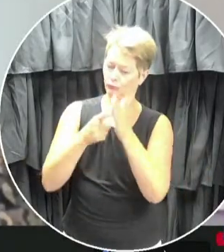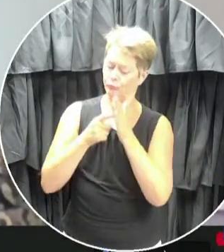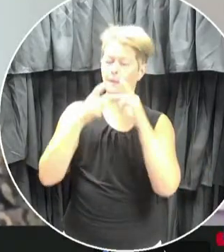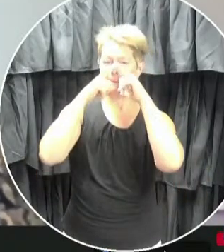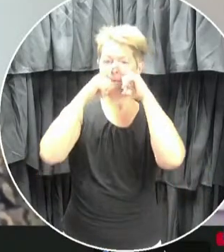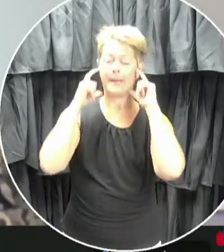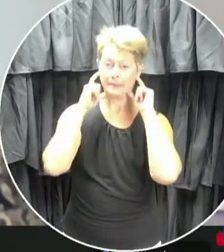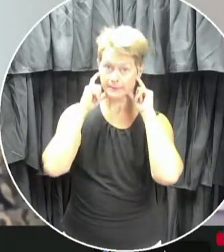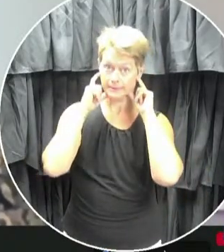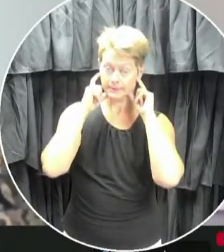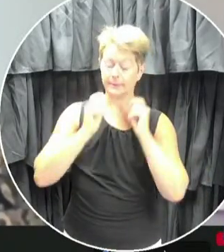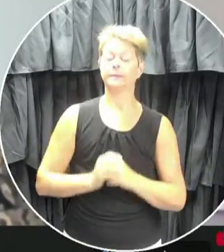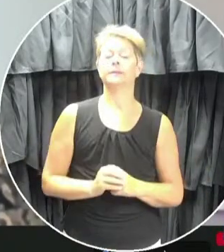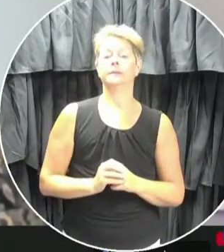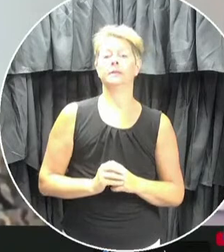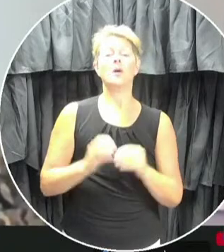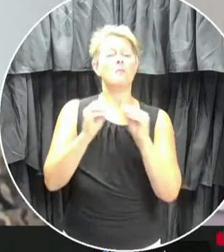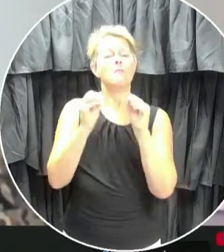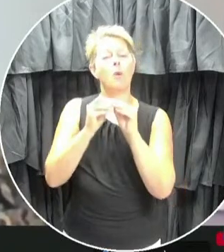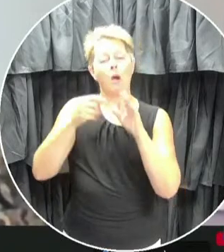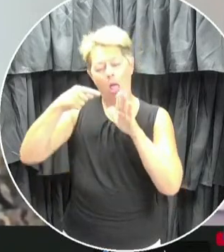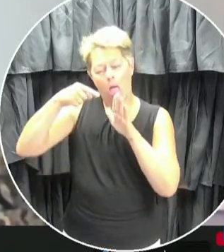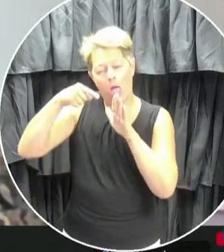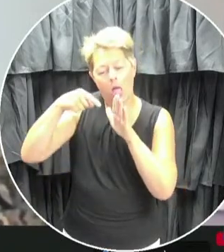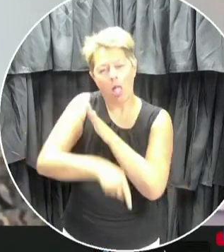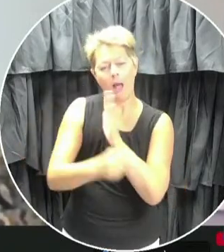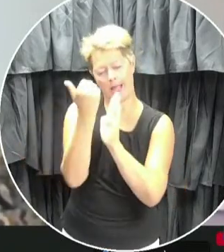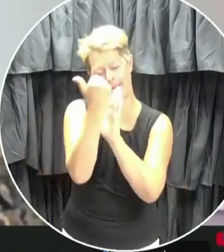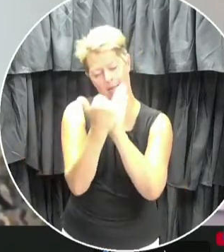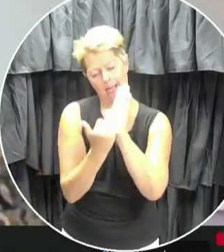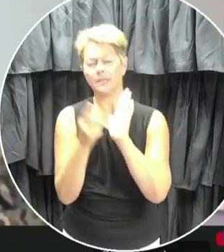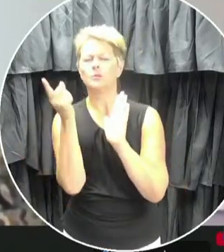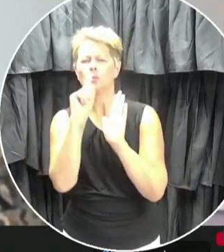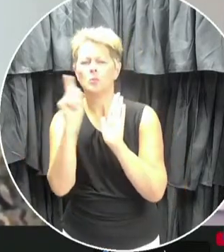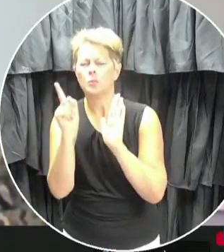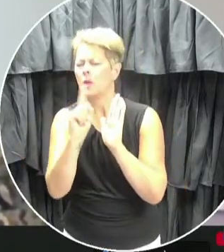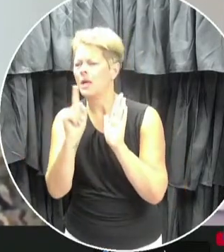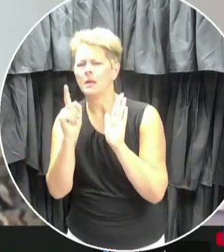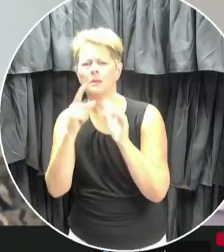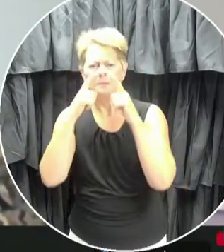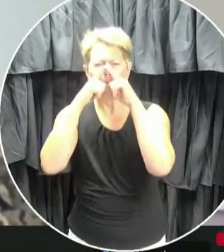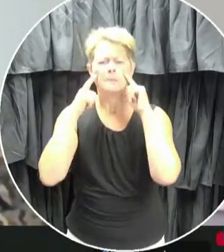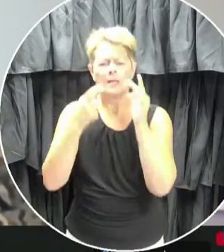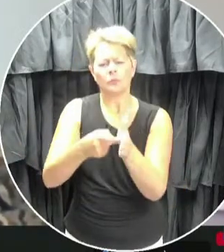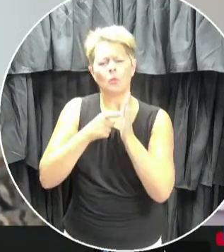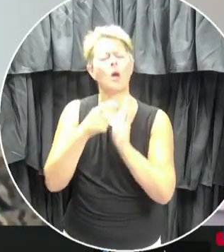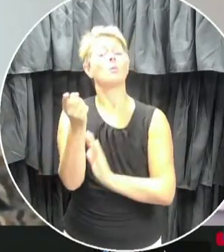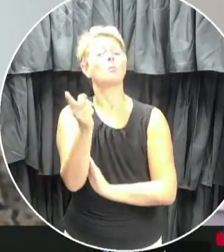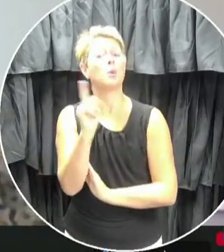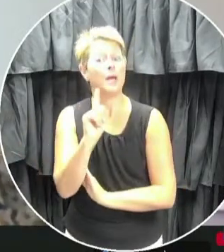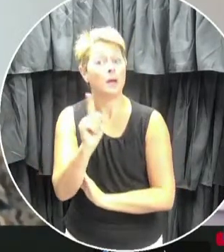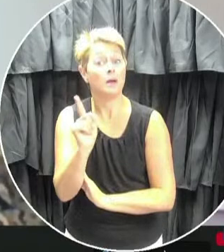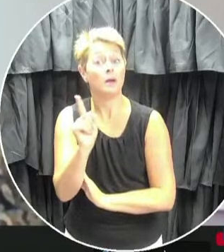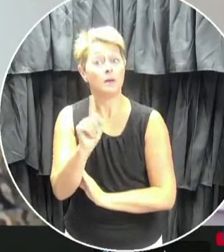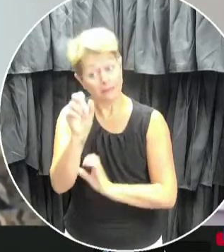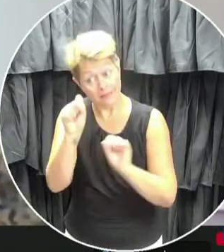For a more detailed list of public spaces where a mask will be required and some exemptions to this special measures order,